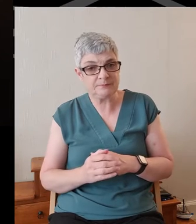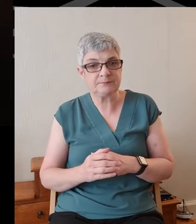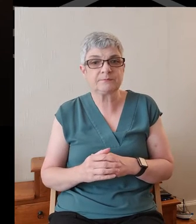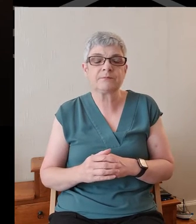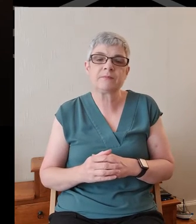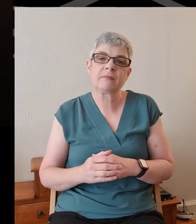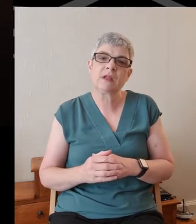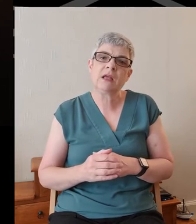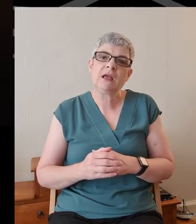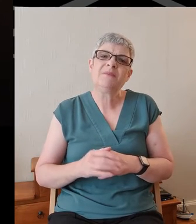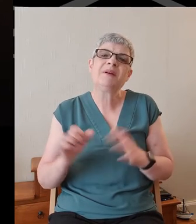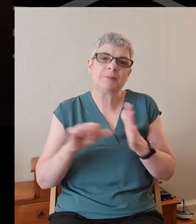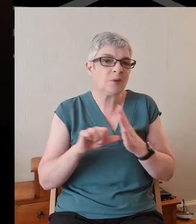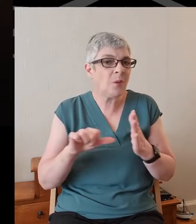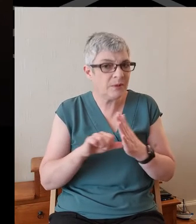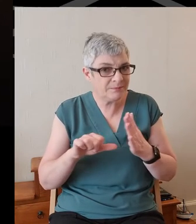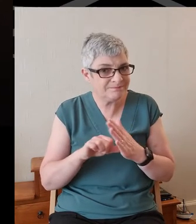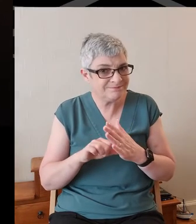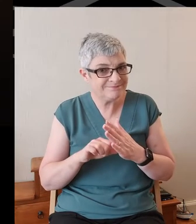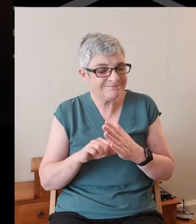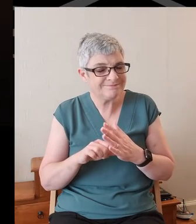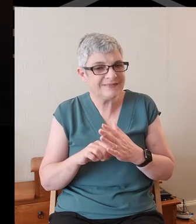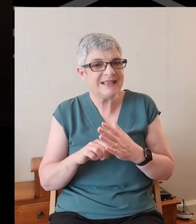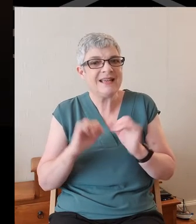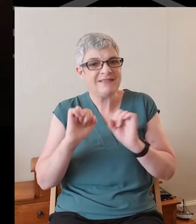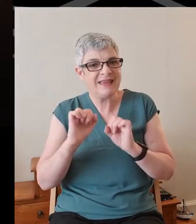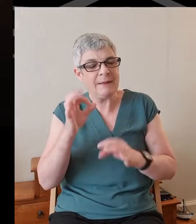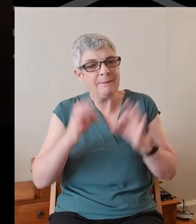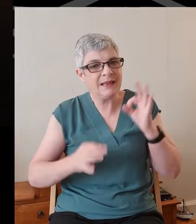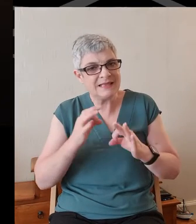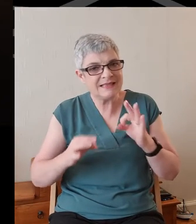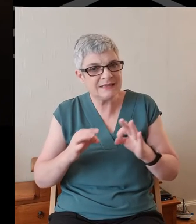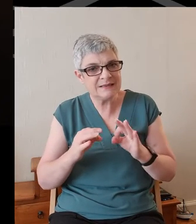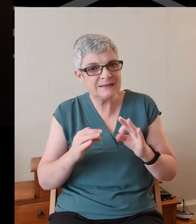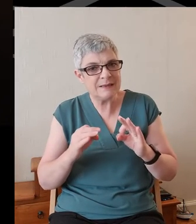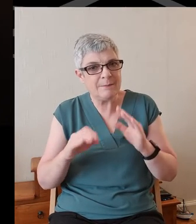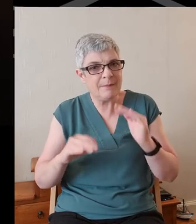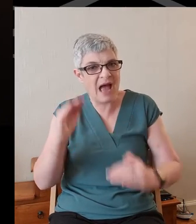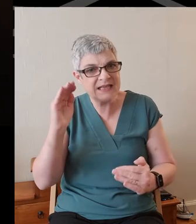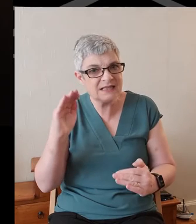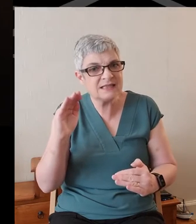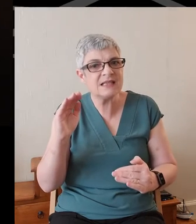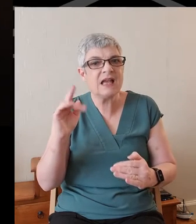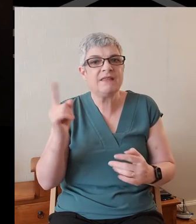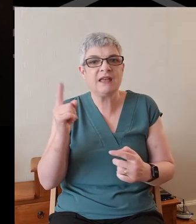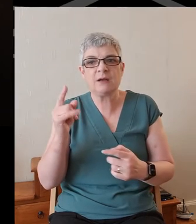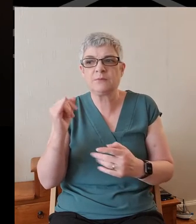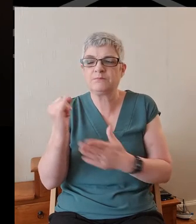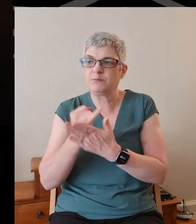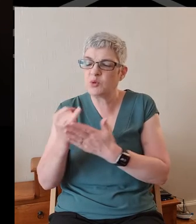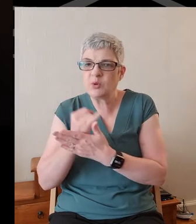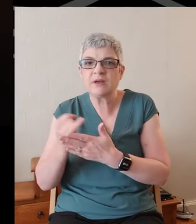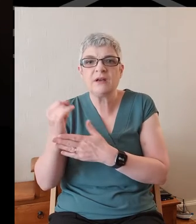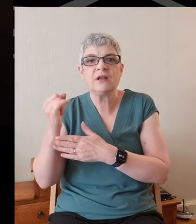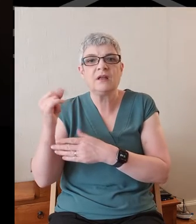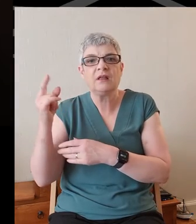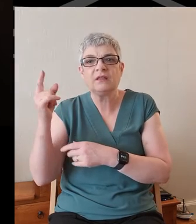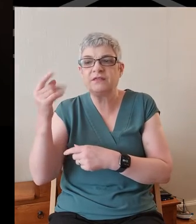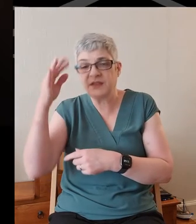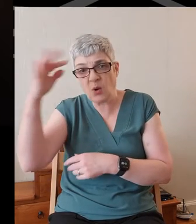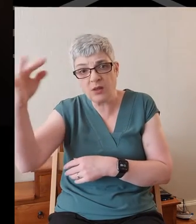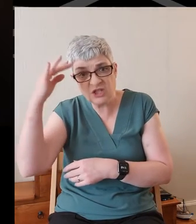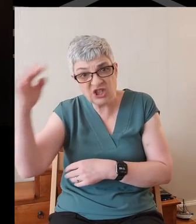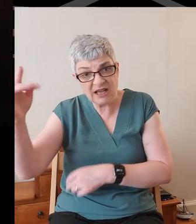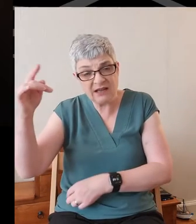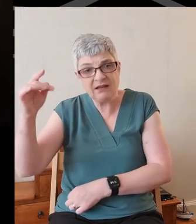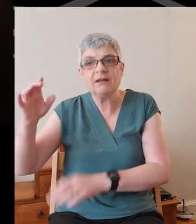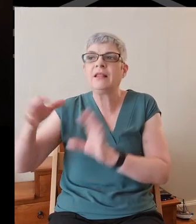And the problem was that they were projecting their political bias, projecting their poor theology onto God, forgetting that